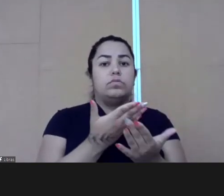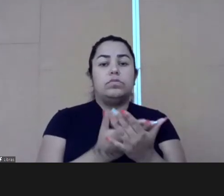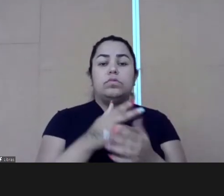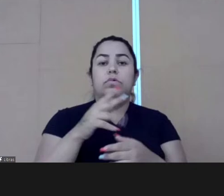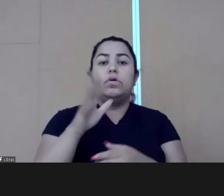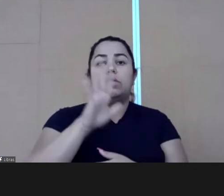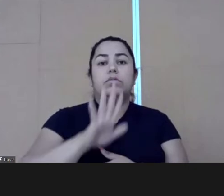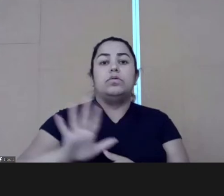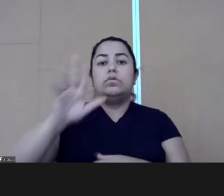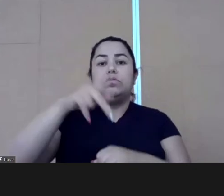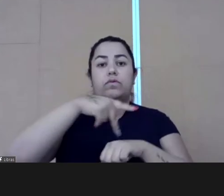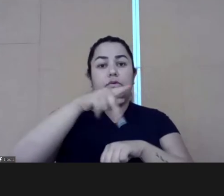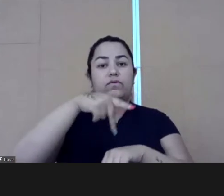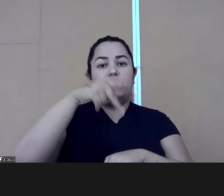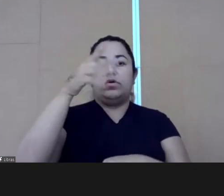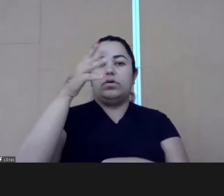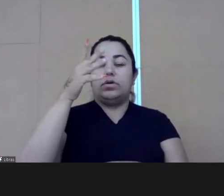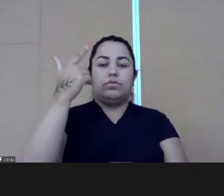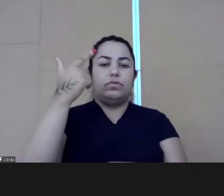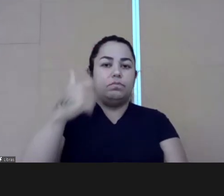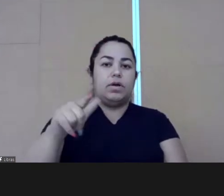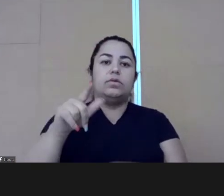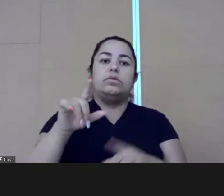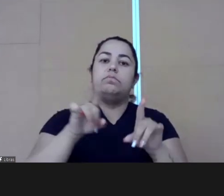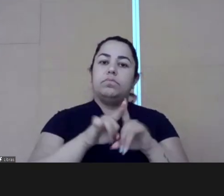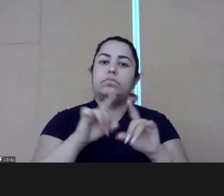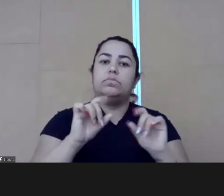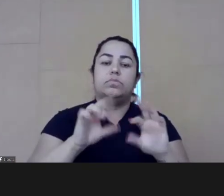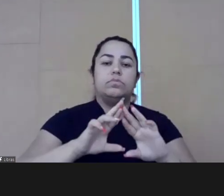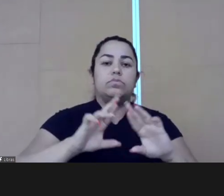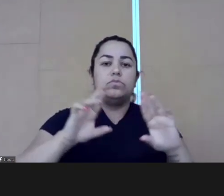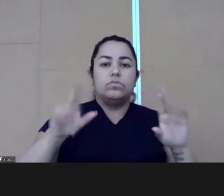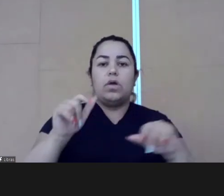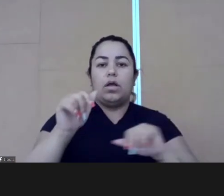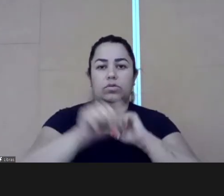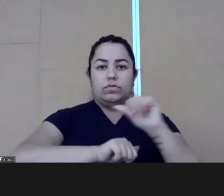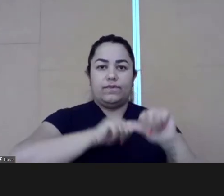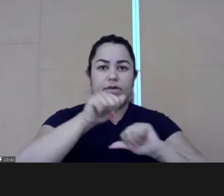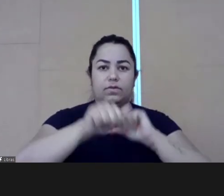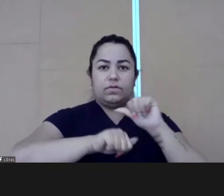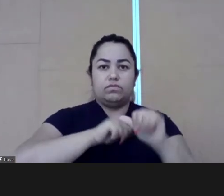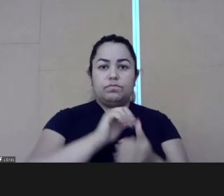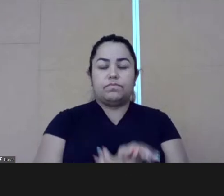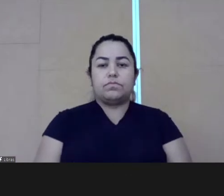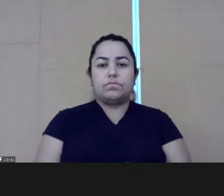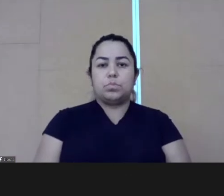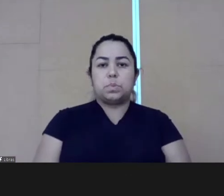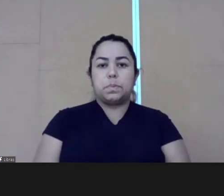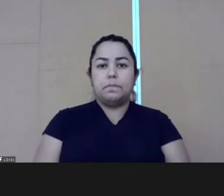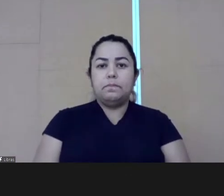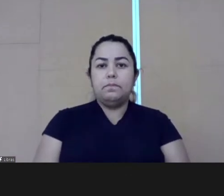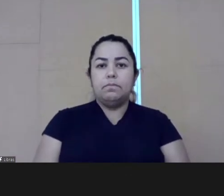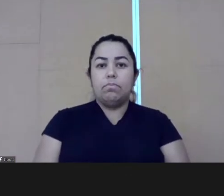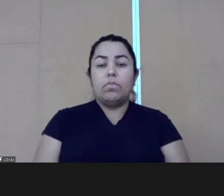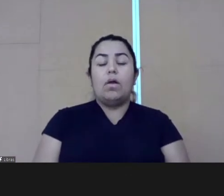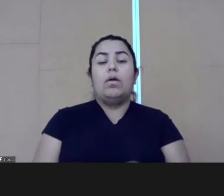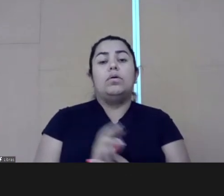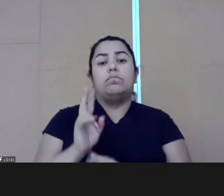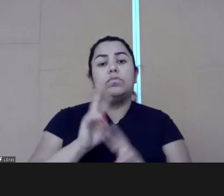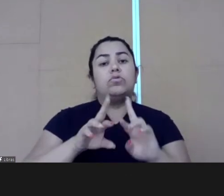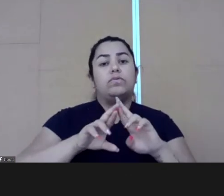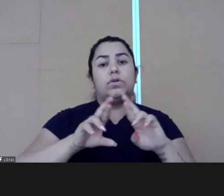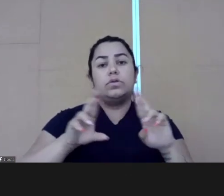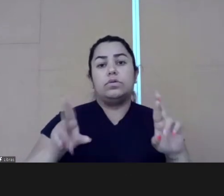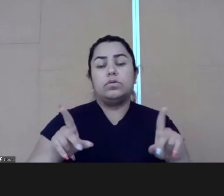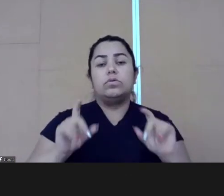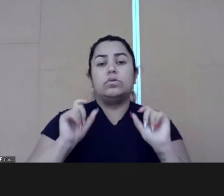international and nationalist researches regarding the potential that diversity has, especially in